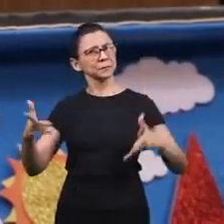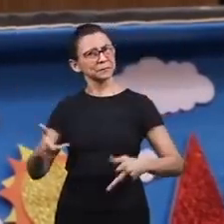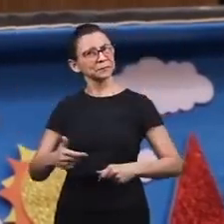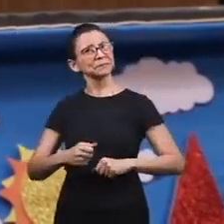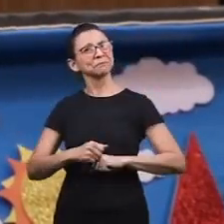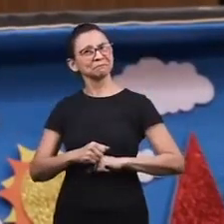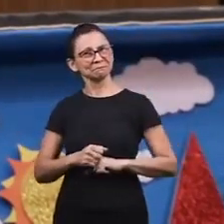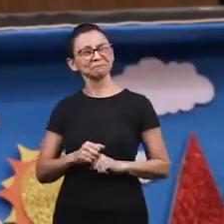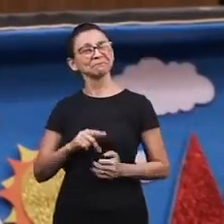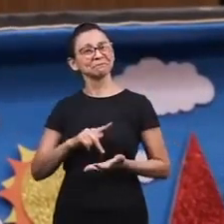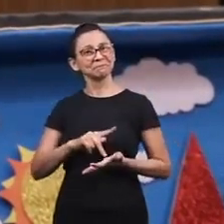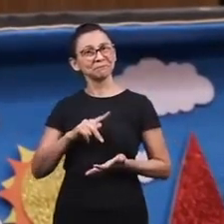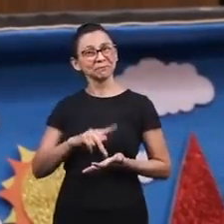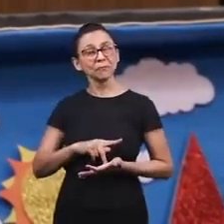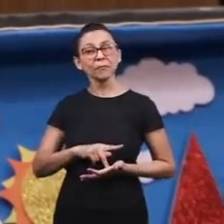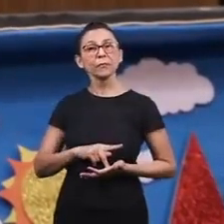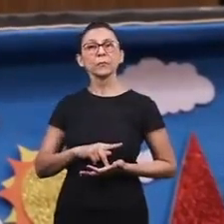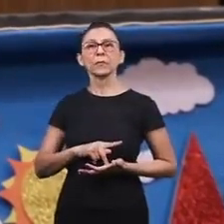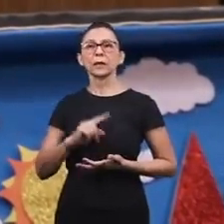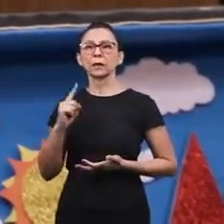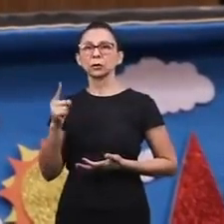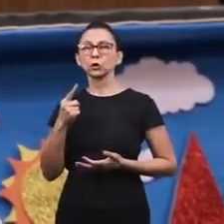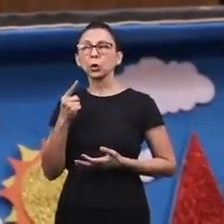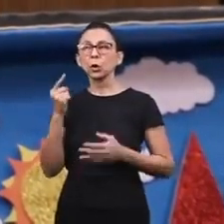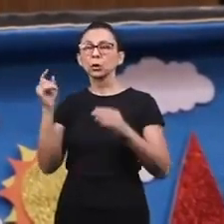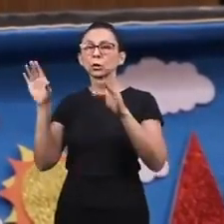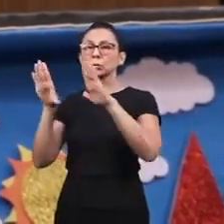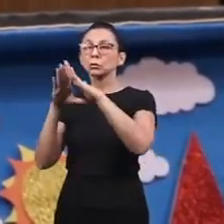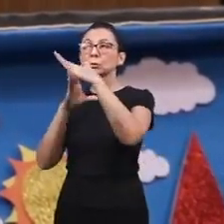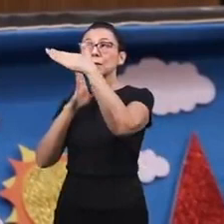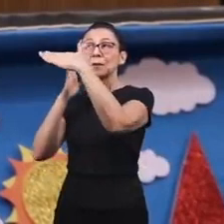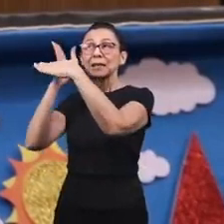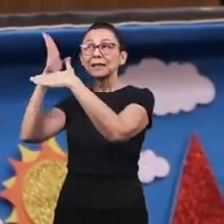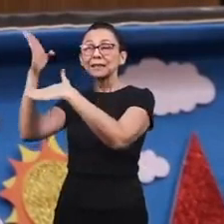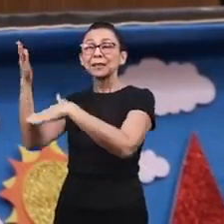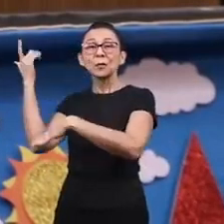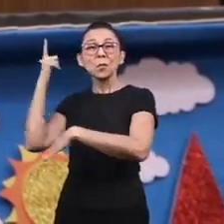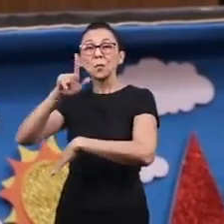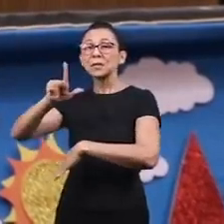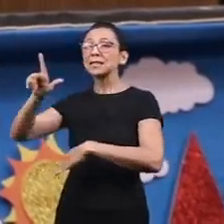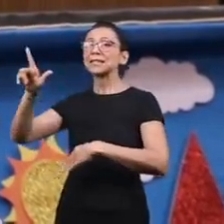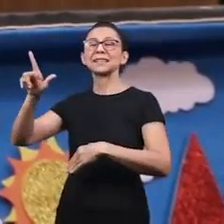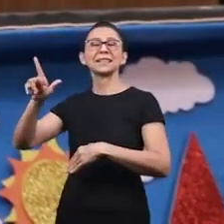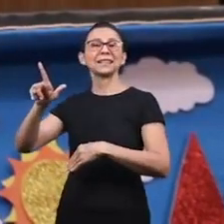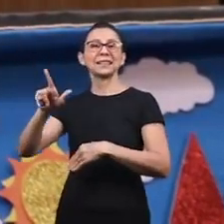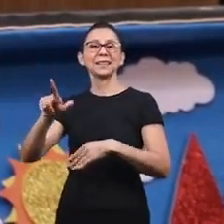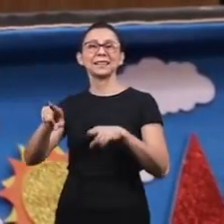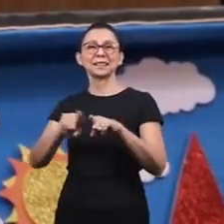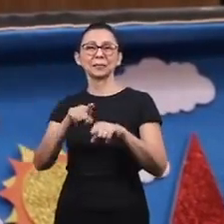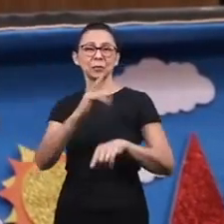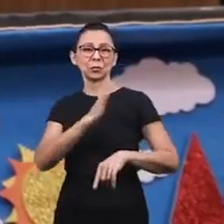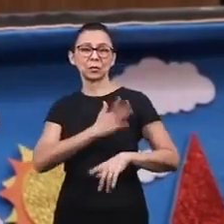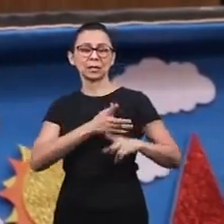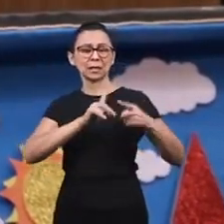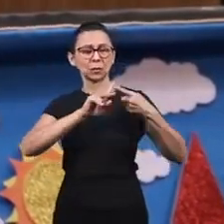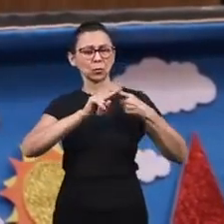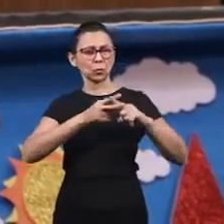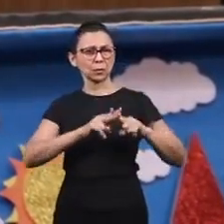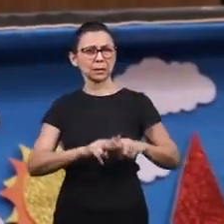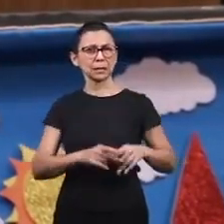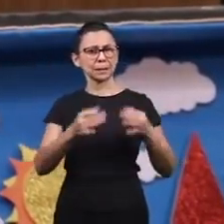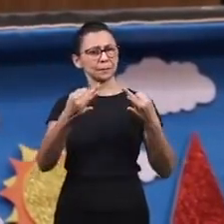glorify the Lord for this wonderful teaching, so we can reach eternity, so we can have our hearts